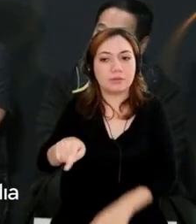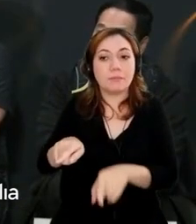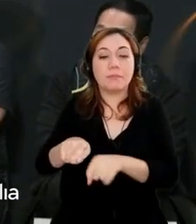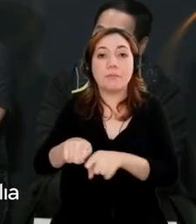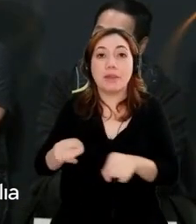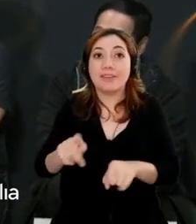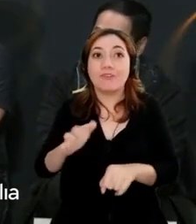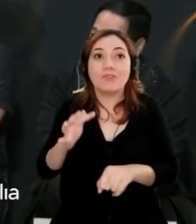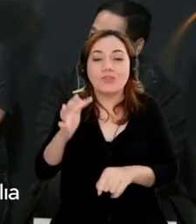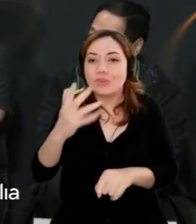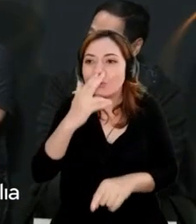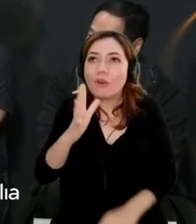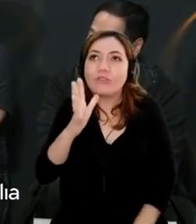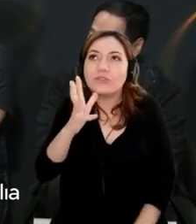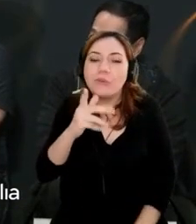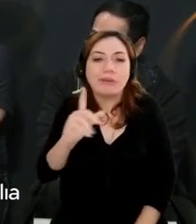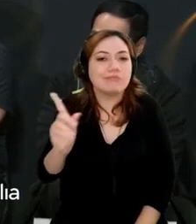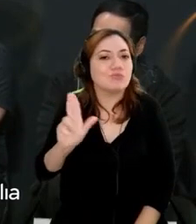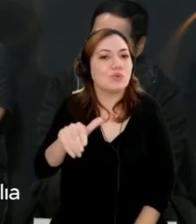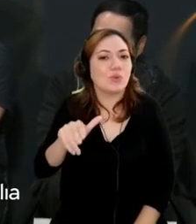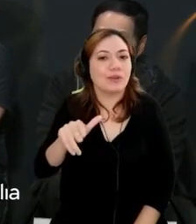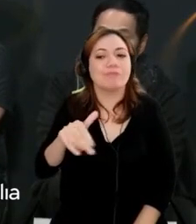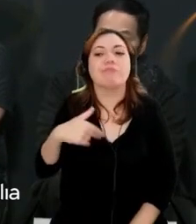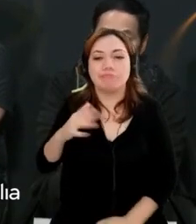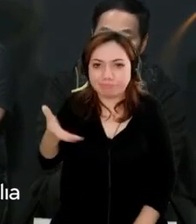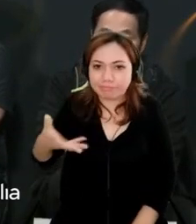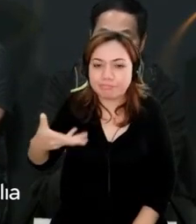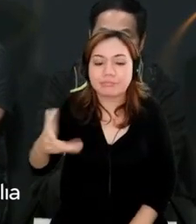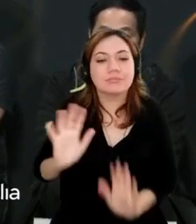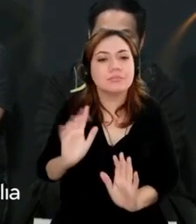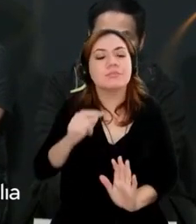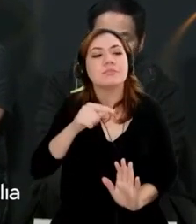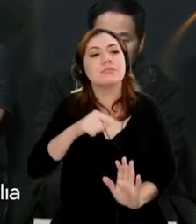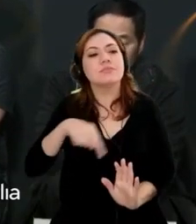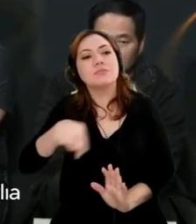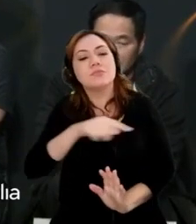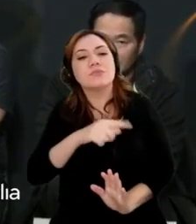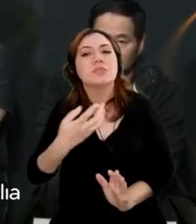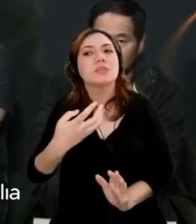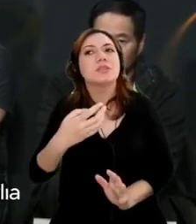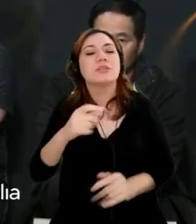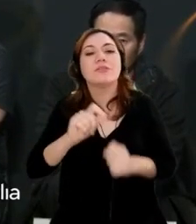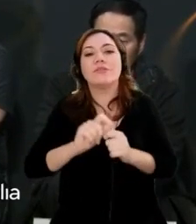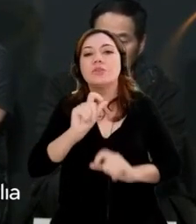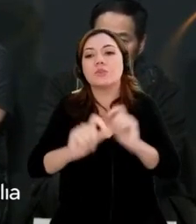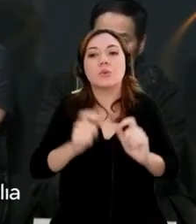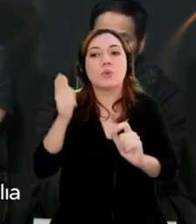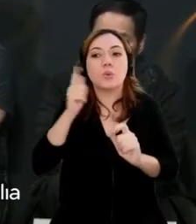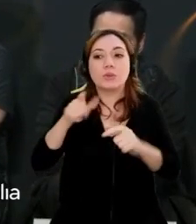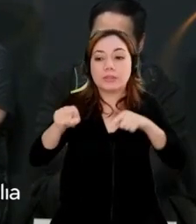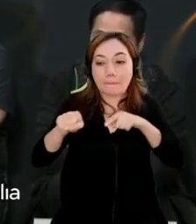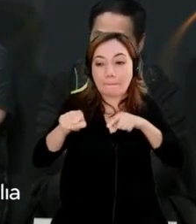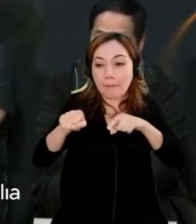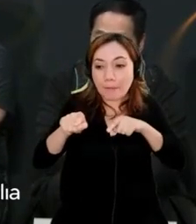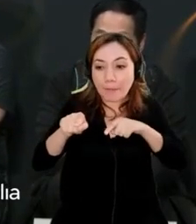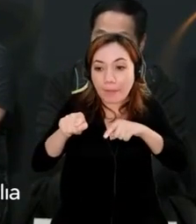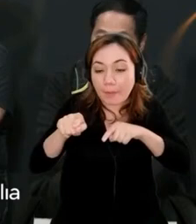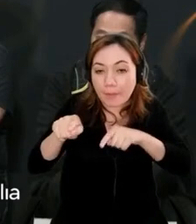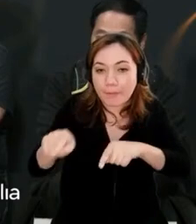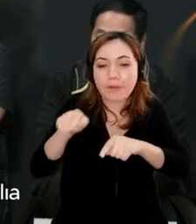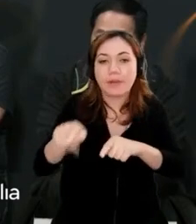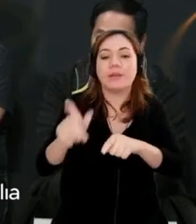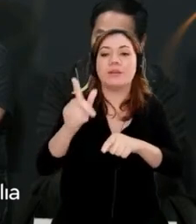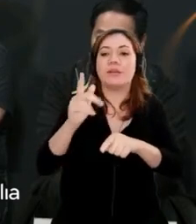So, if you could share with us what it is that you're doing to keep pace and to leverage the technology at the speed of